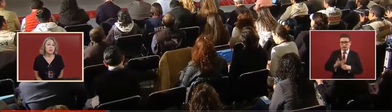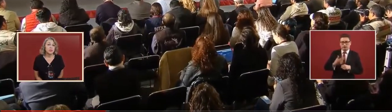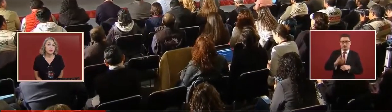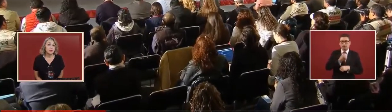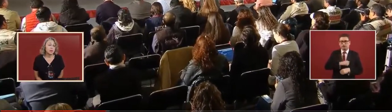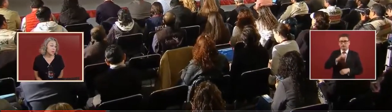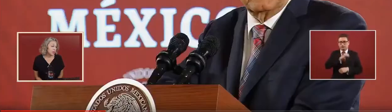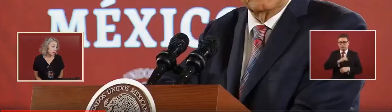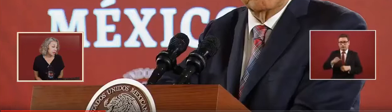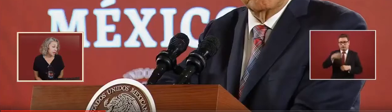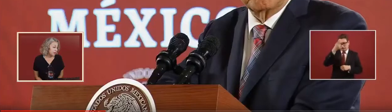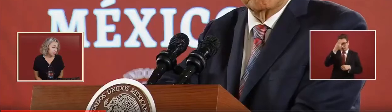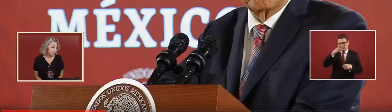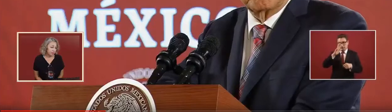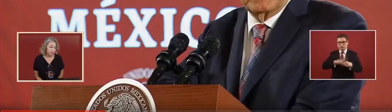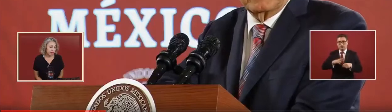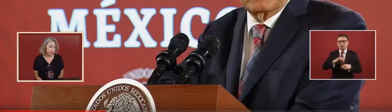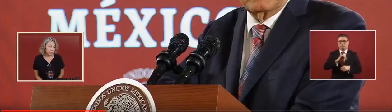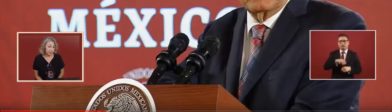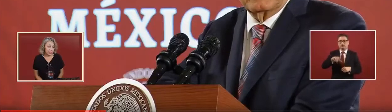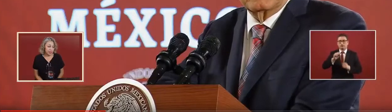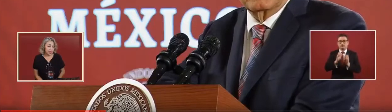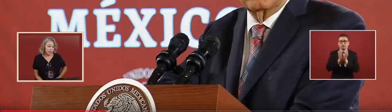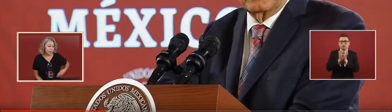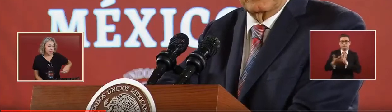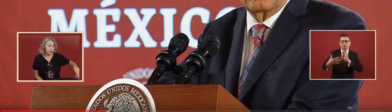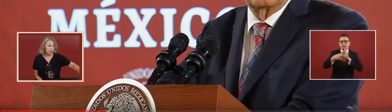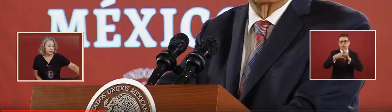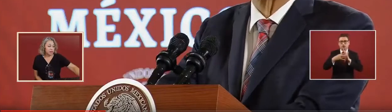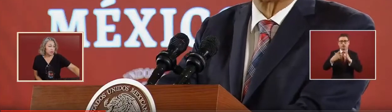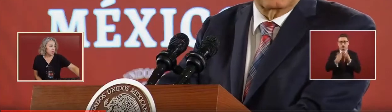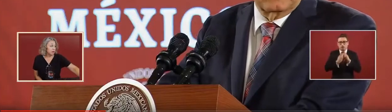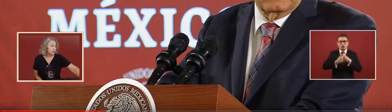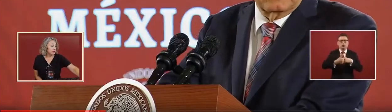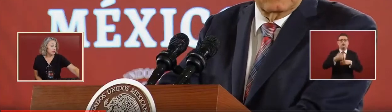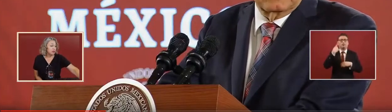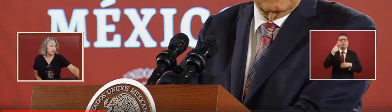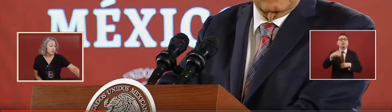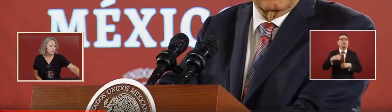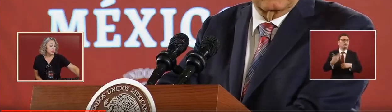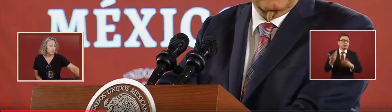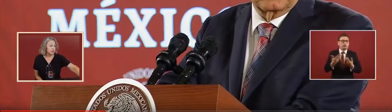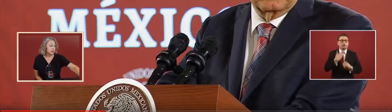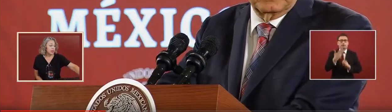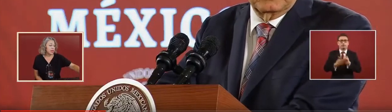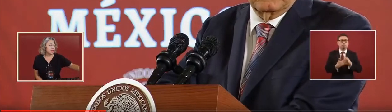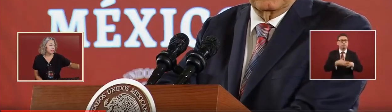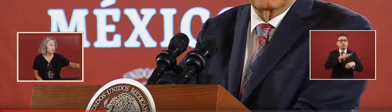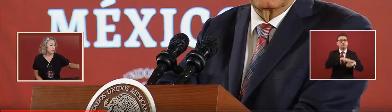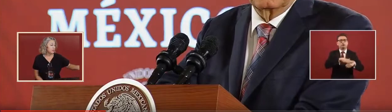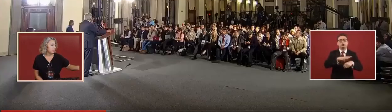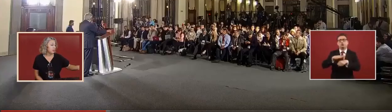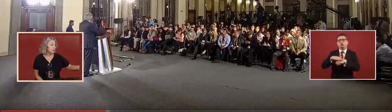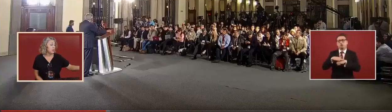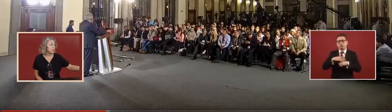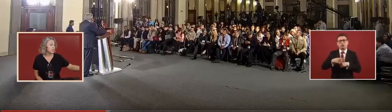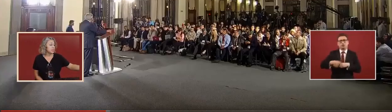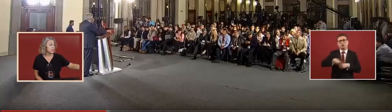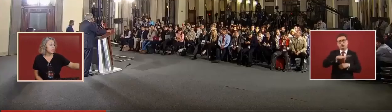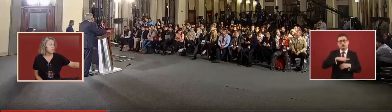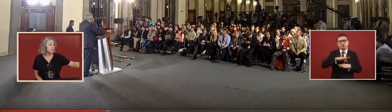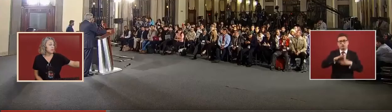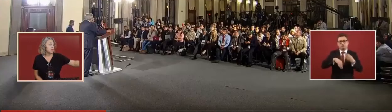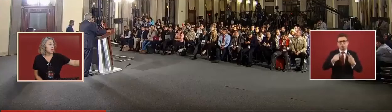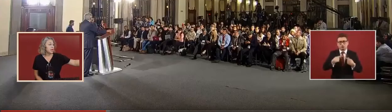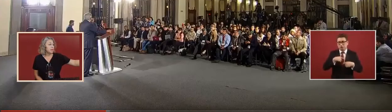to make a request, and that in effect,